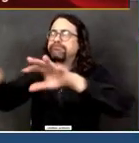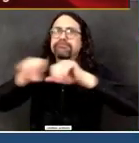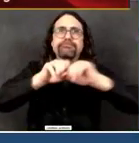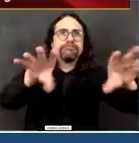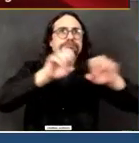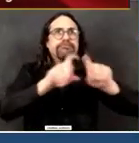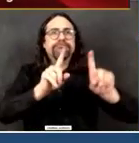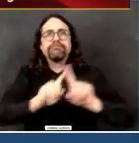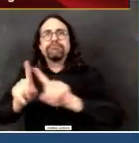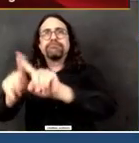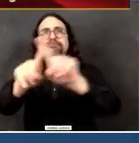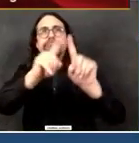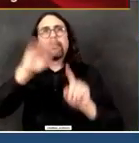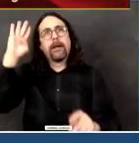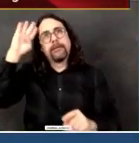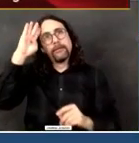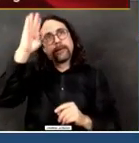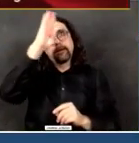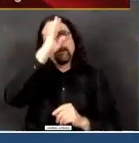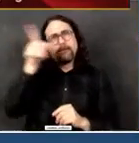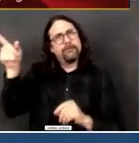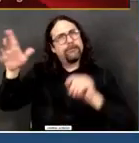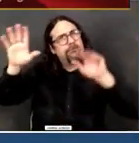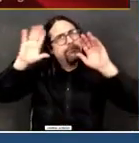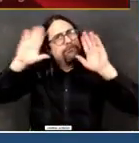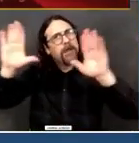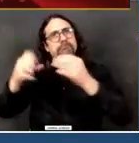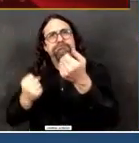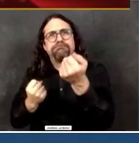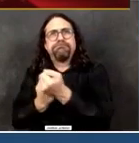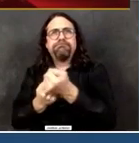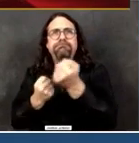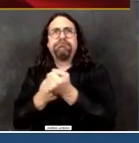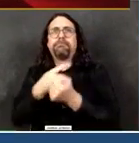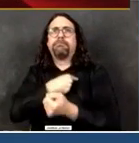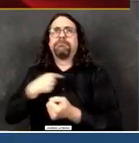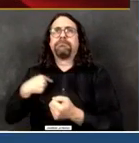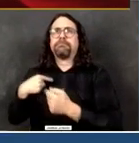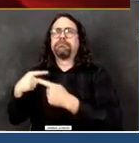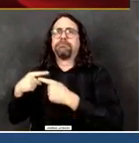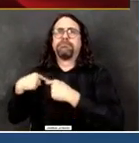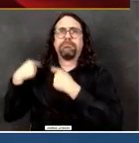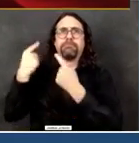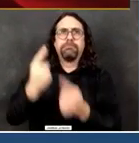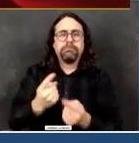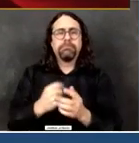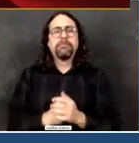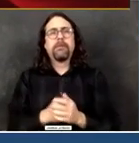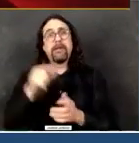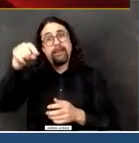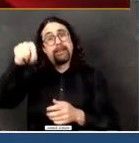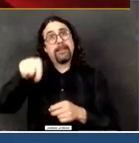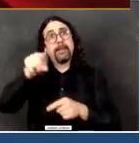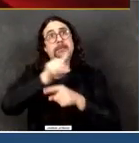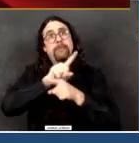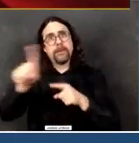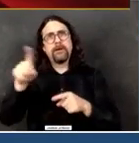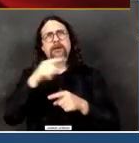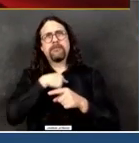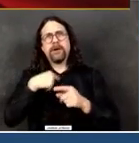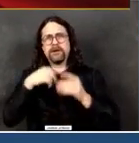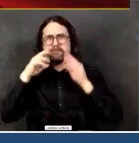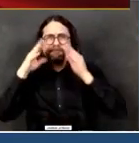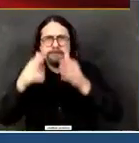be very dynamic and precise, making sure that each hospital gets what it needs in those categories. But for the next week, we absolutely